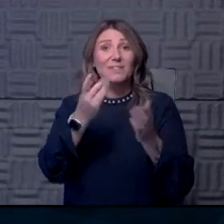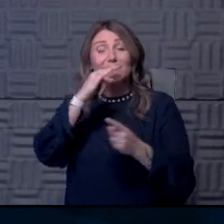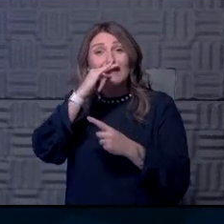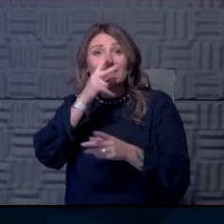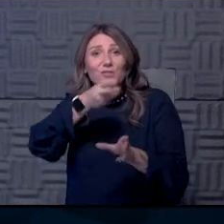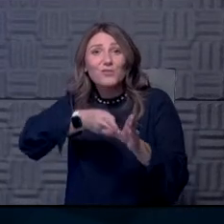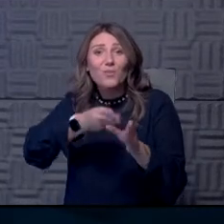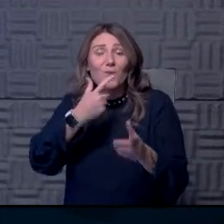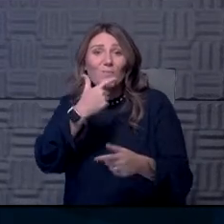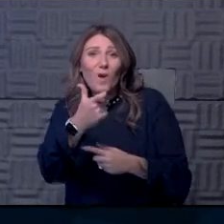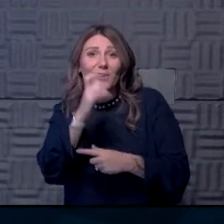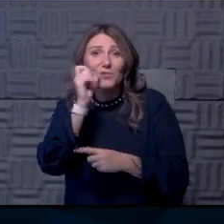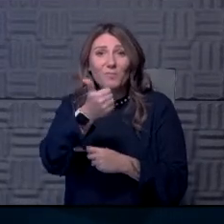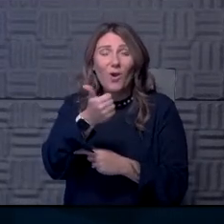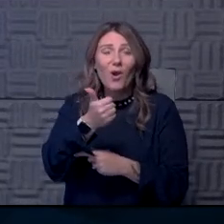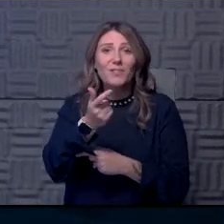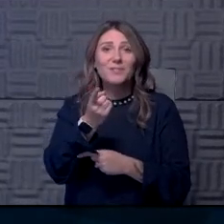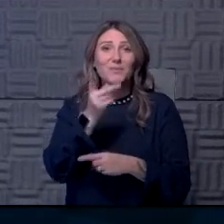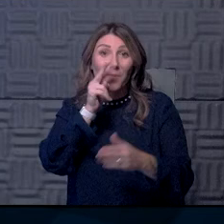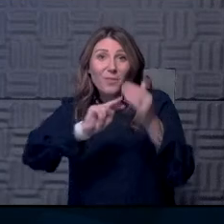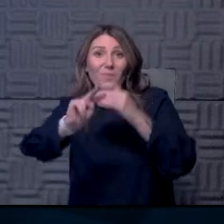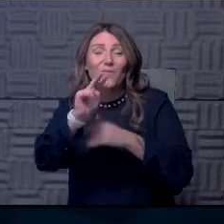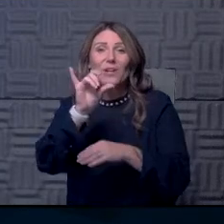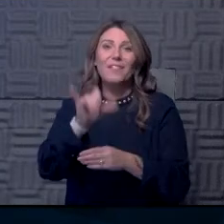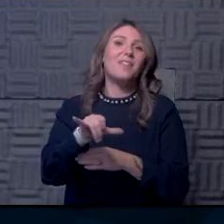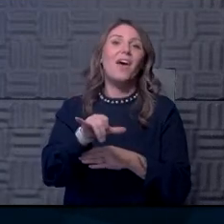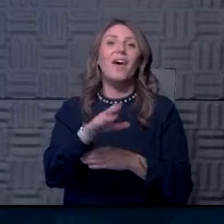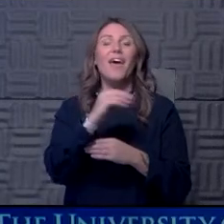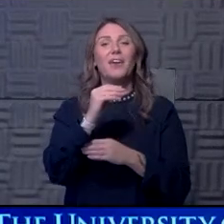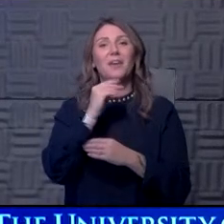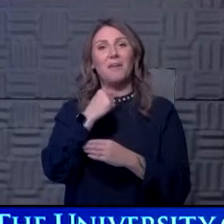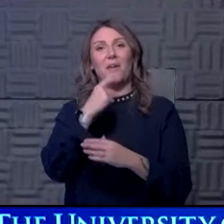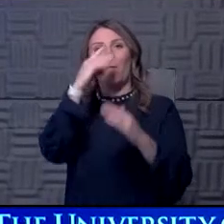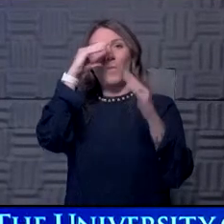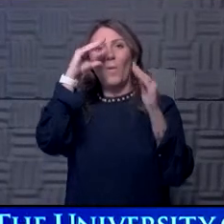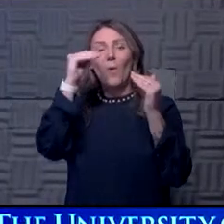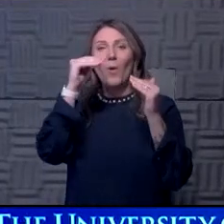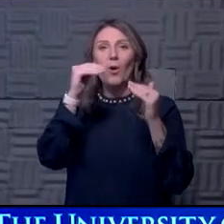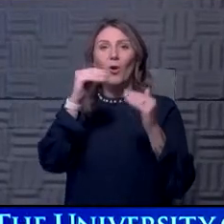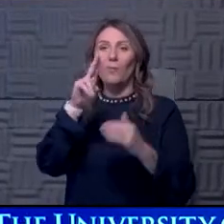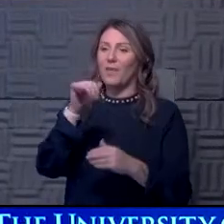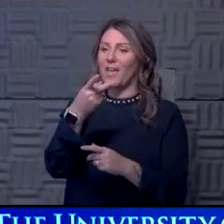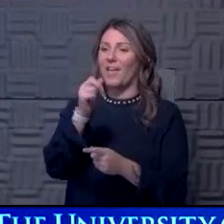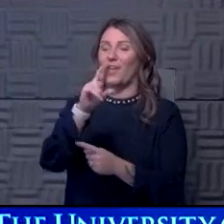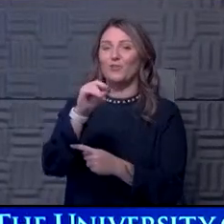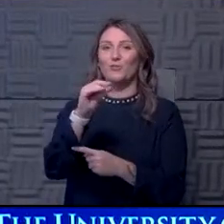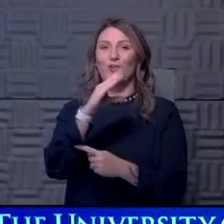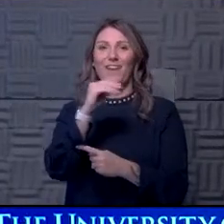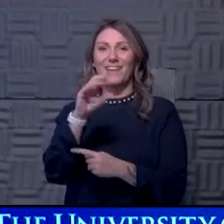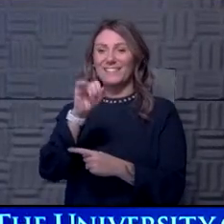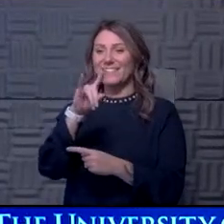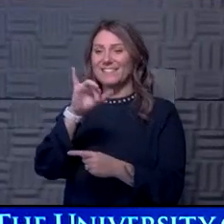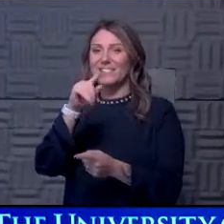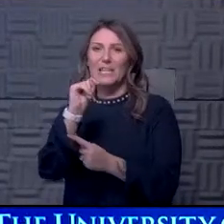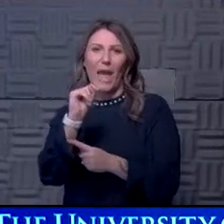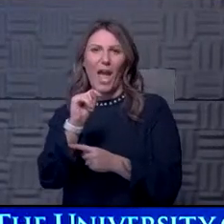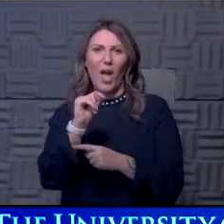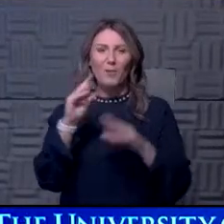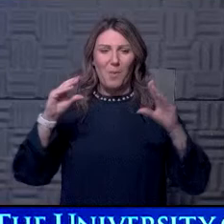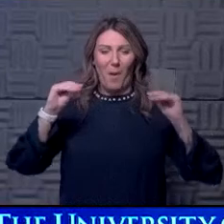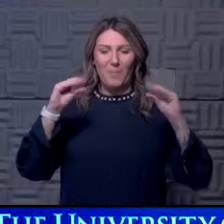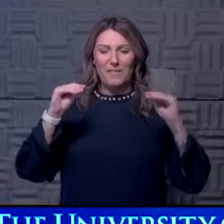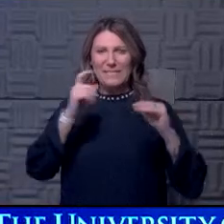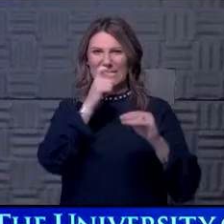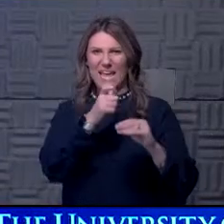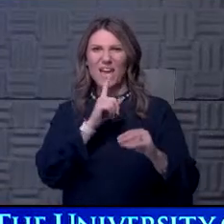to join tomorrow. So looking forward to that. Um, I hope that Hunter and Scout are, uh, not too hard on